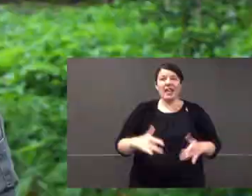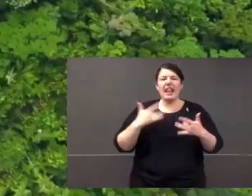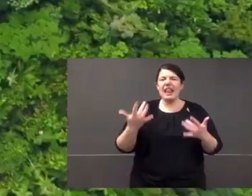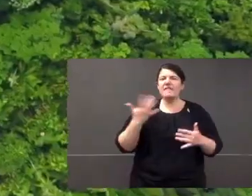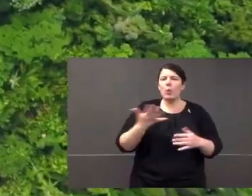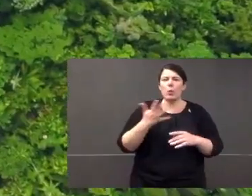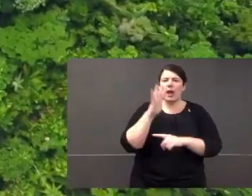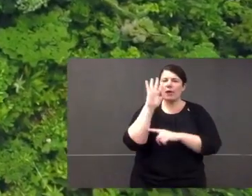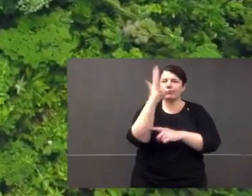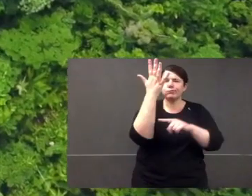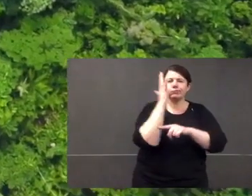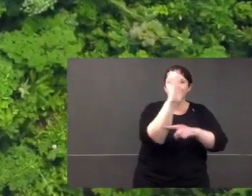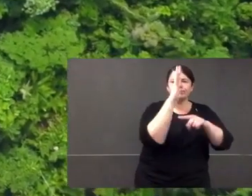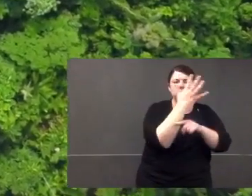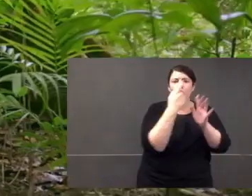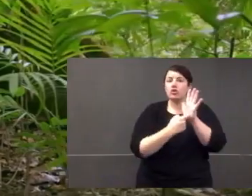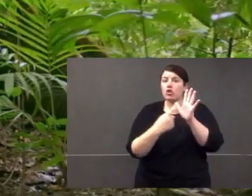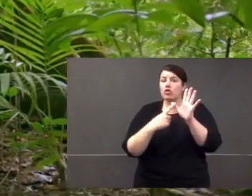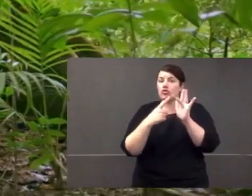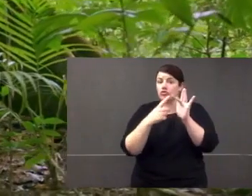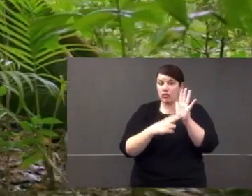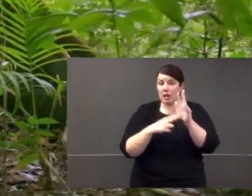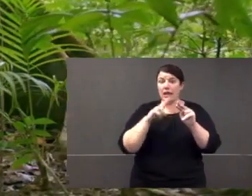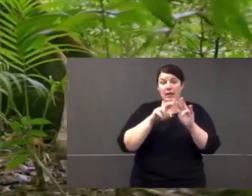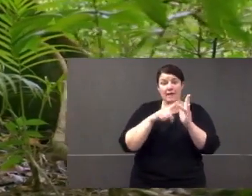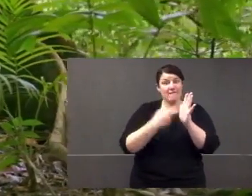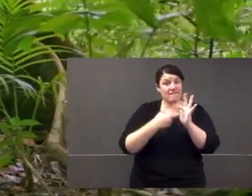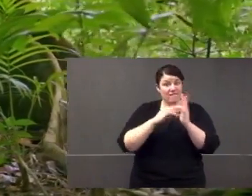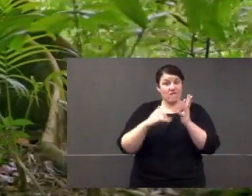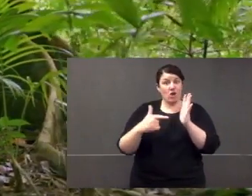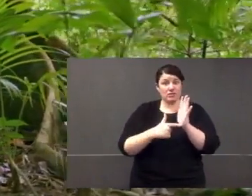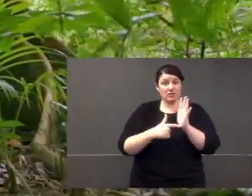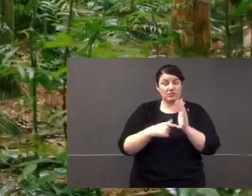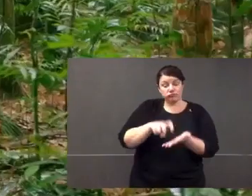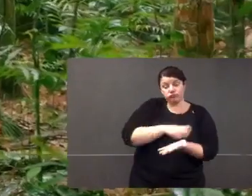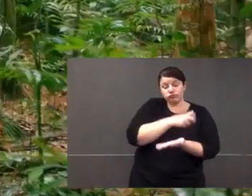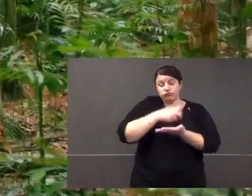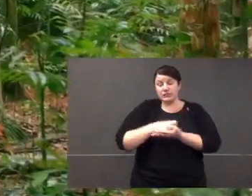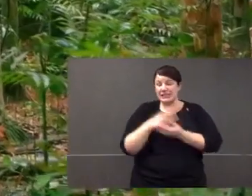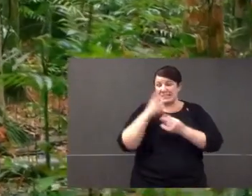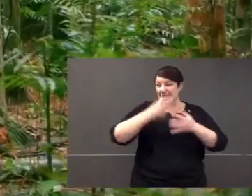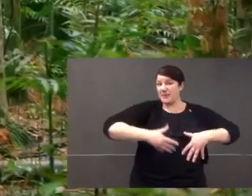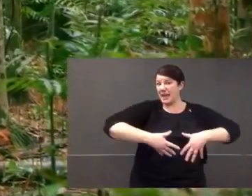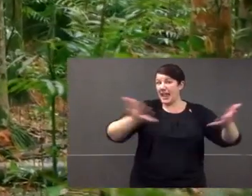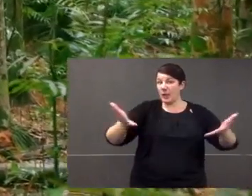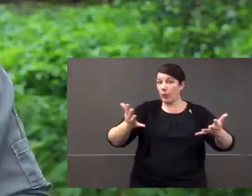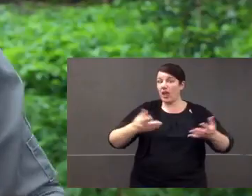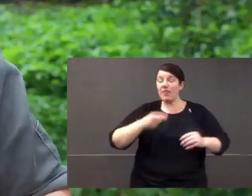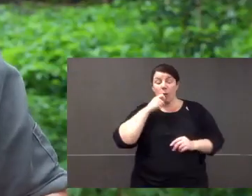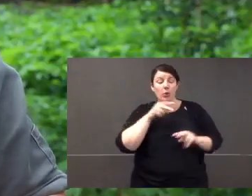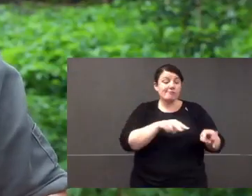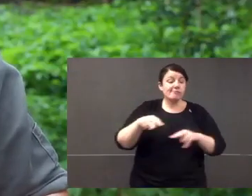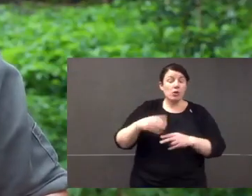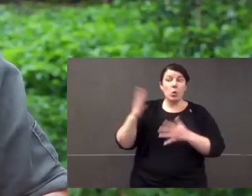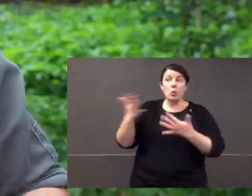human. The cassowaries live in tropical rainforests. It's really dense. They don't build a shelter. They kind of